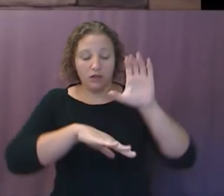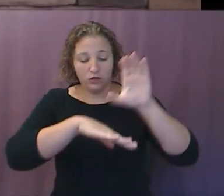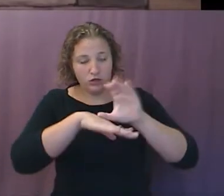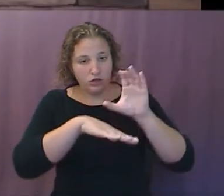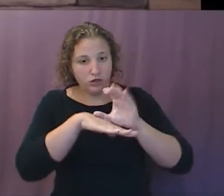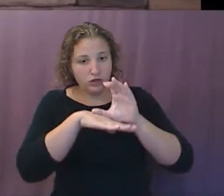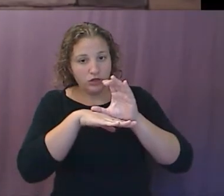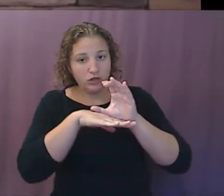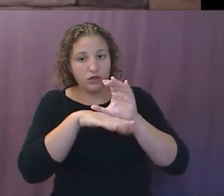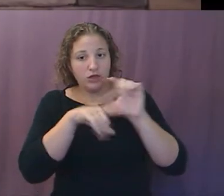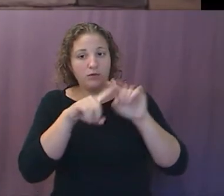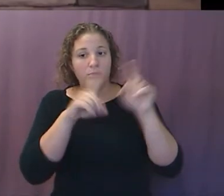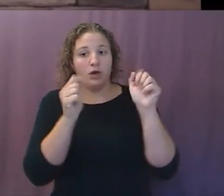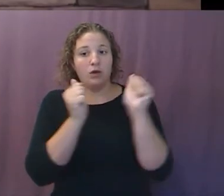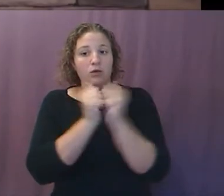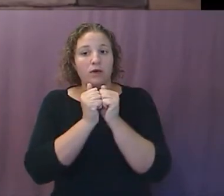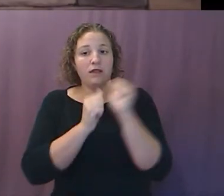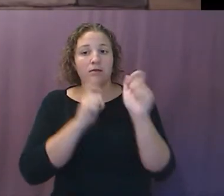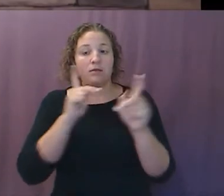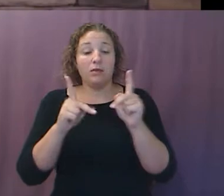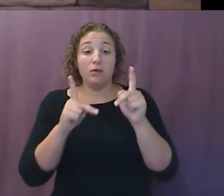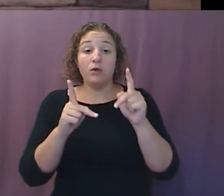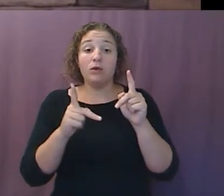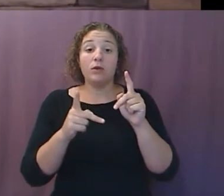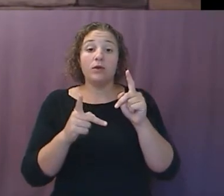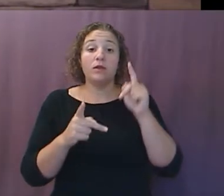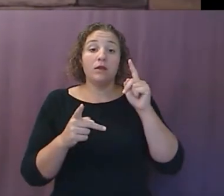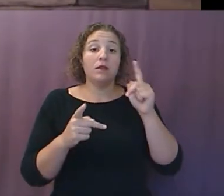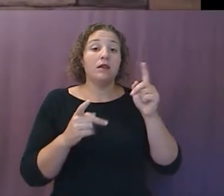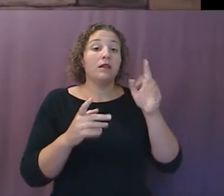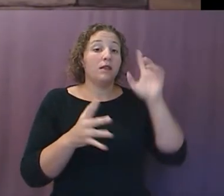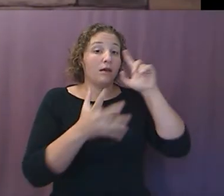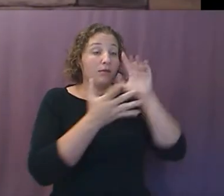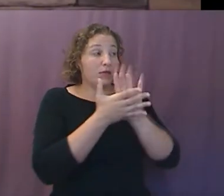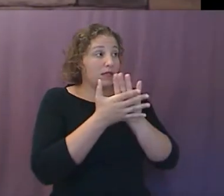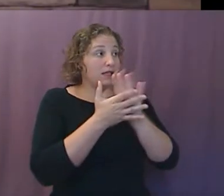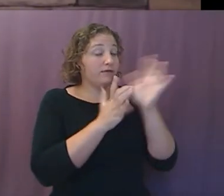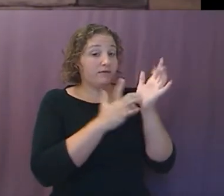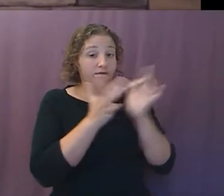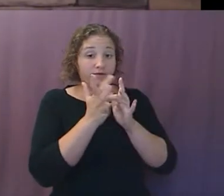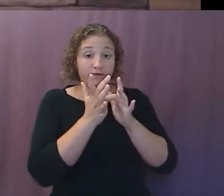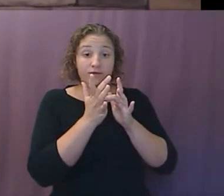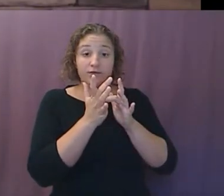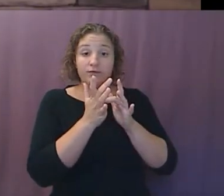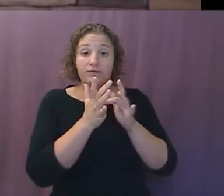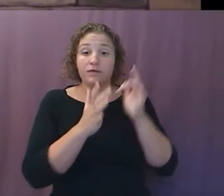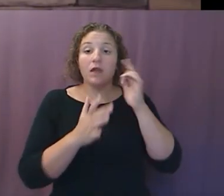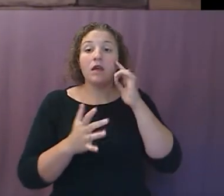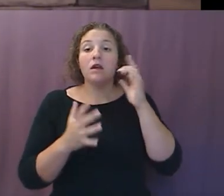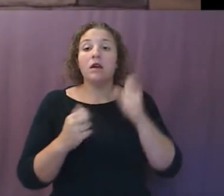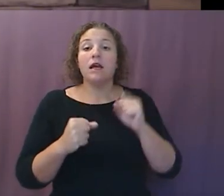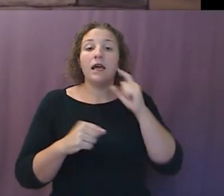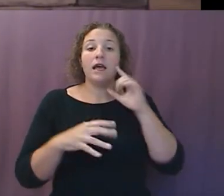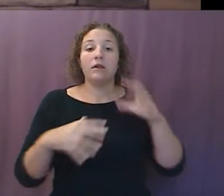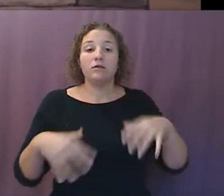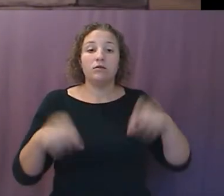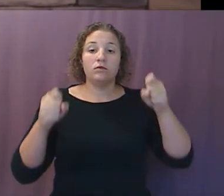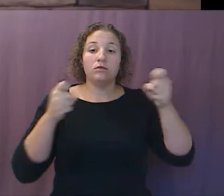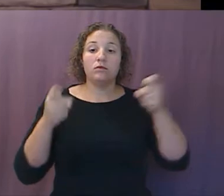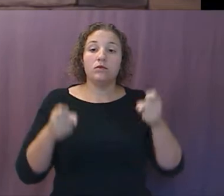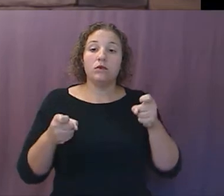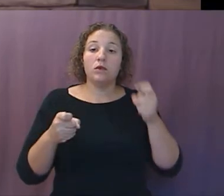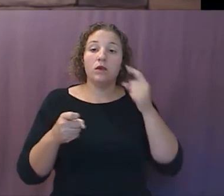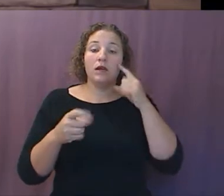but people who have come to faith, saints, and to overcome them. And power was given him over all